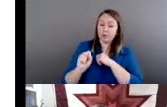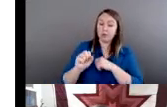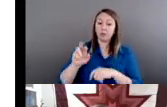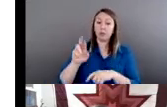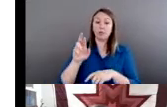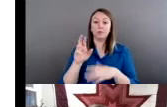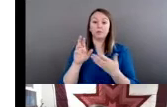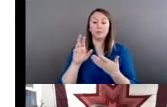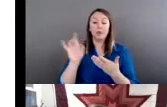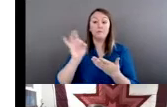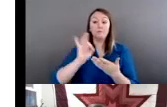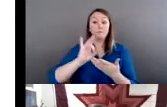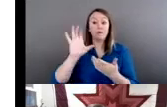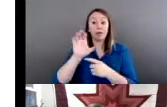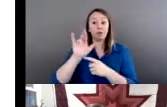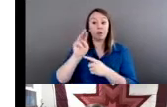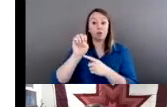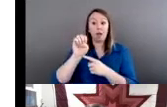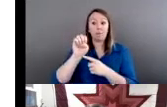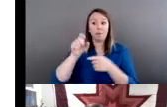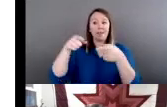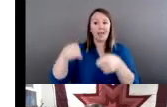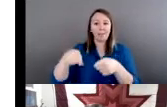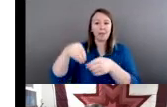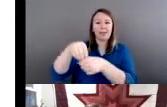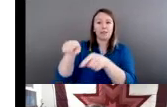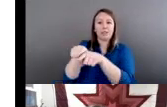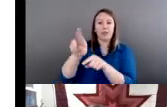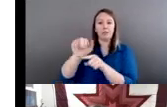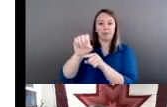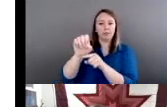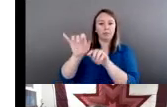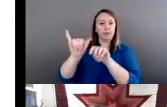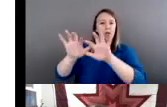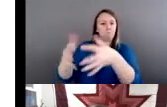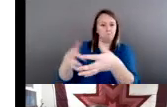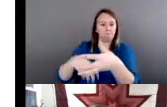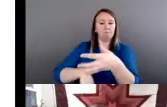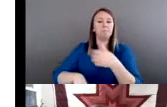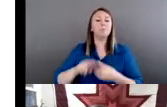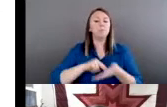or I'm sorry, violent crime happens within a racial category. So what I mean by that is that